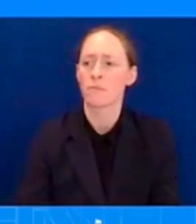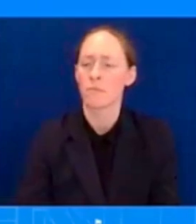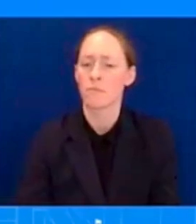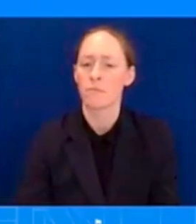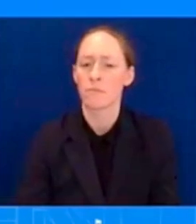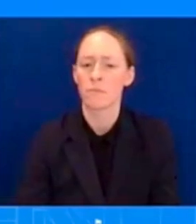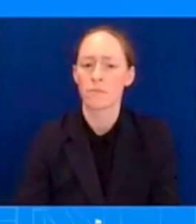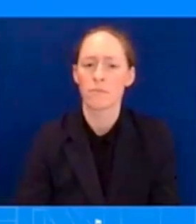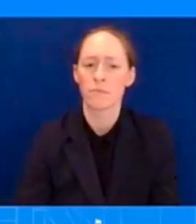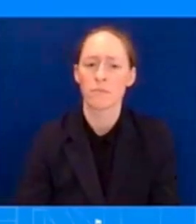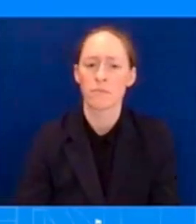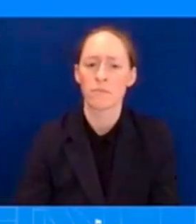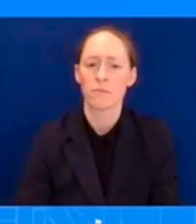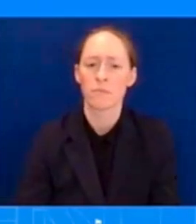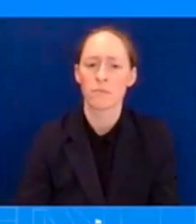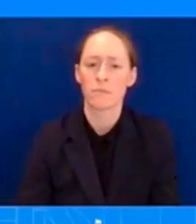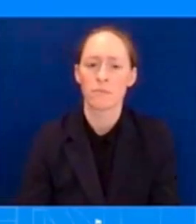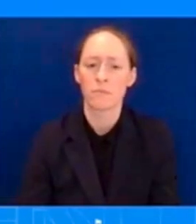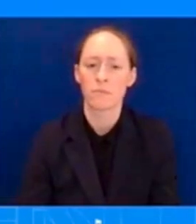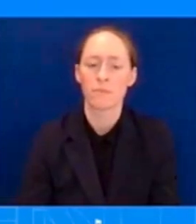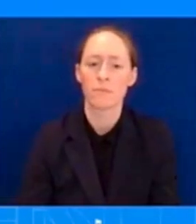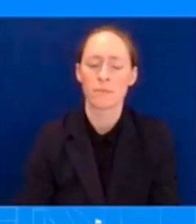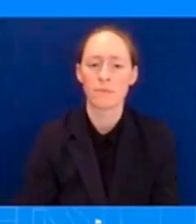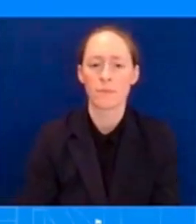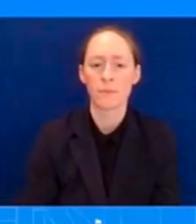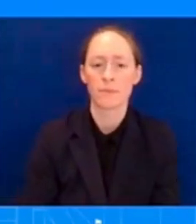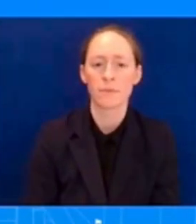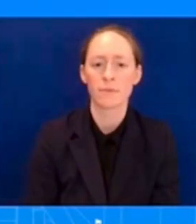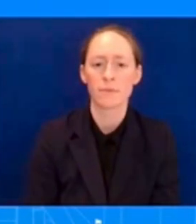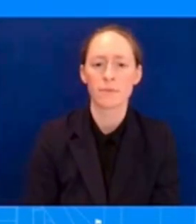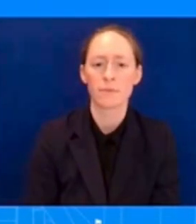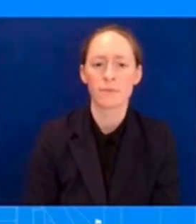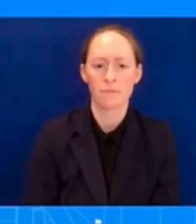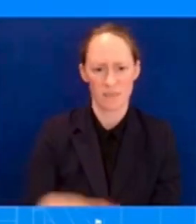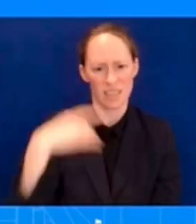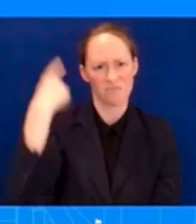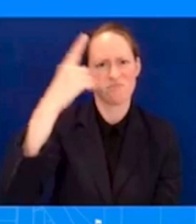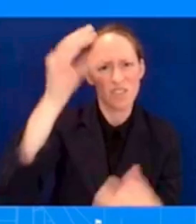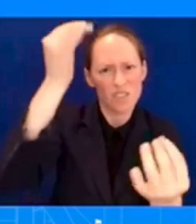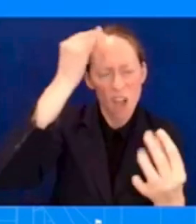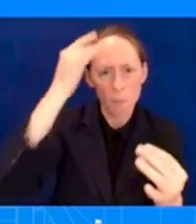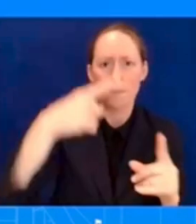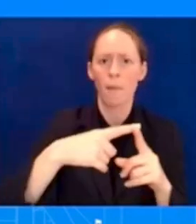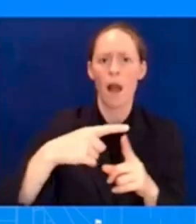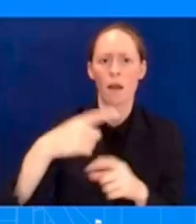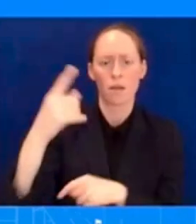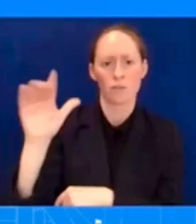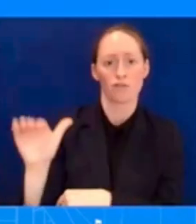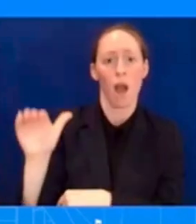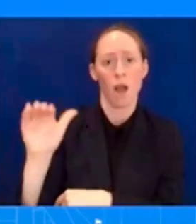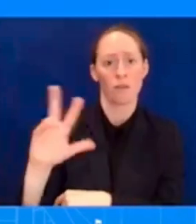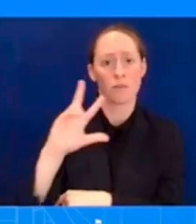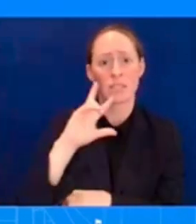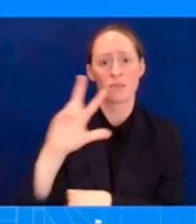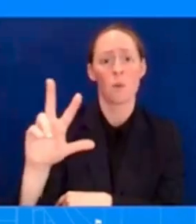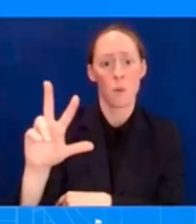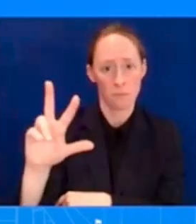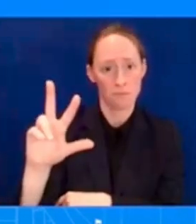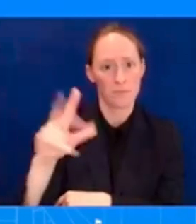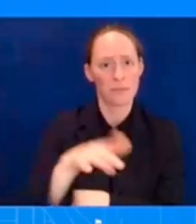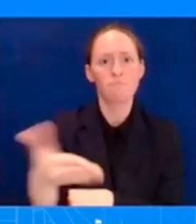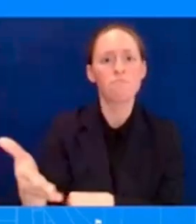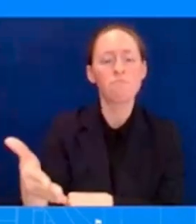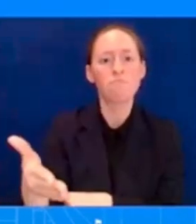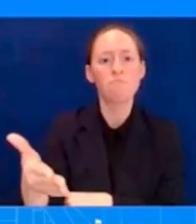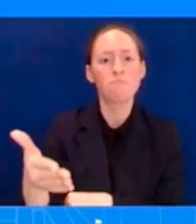on a three-year-old child, migrant child, died while traveling on a bus chartered by Governor Greg Abbott that was going